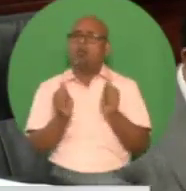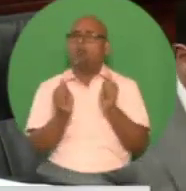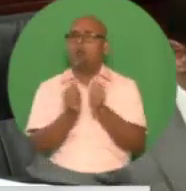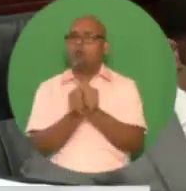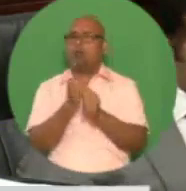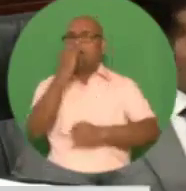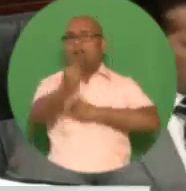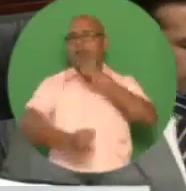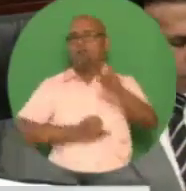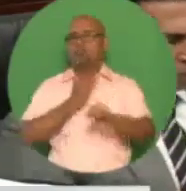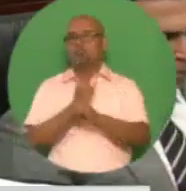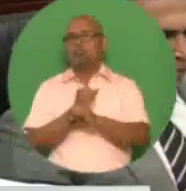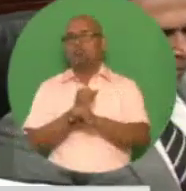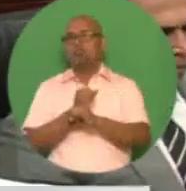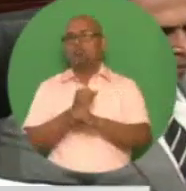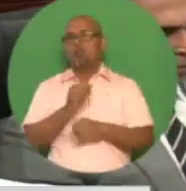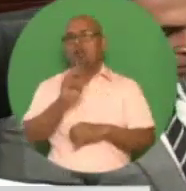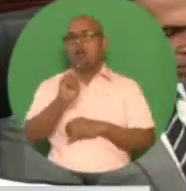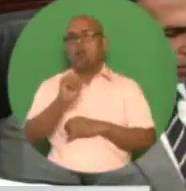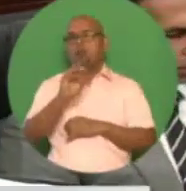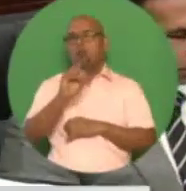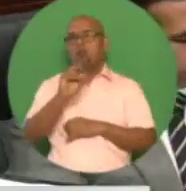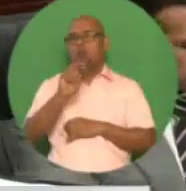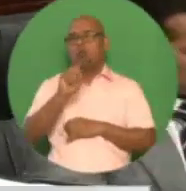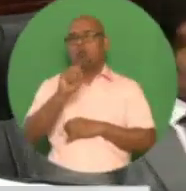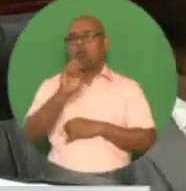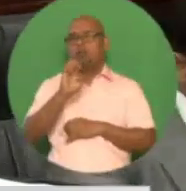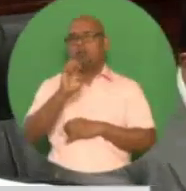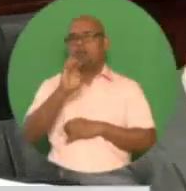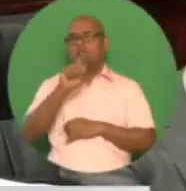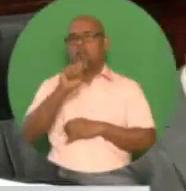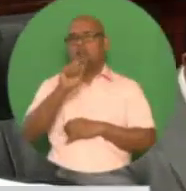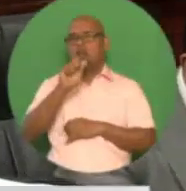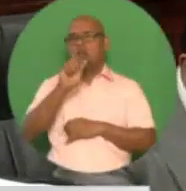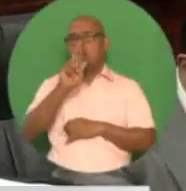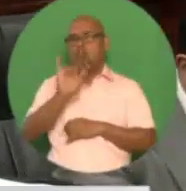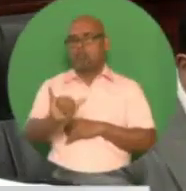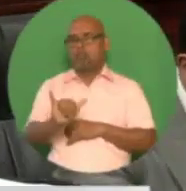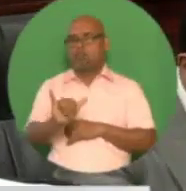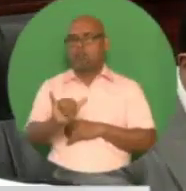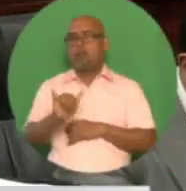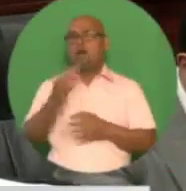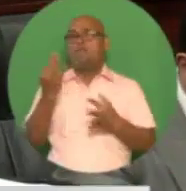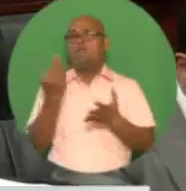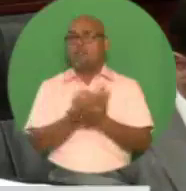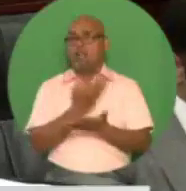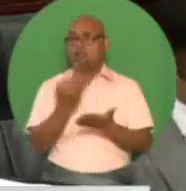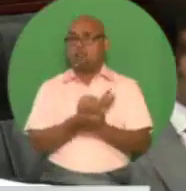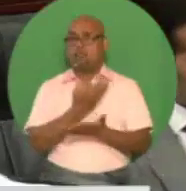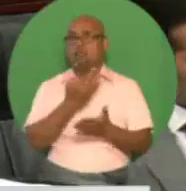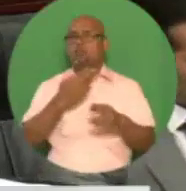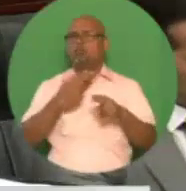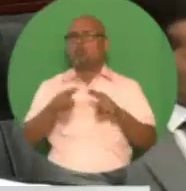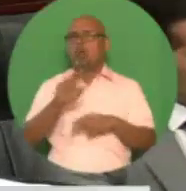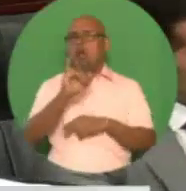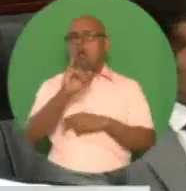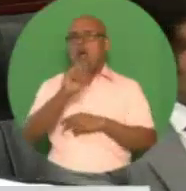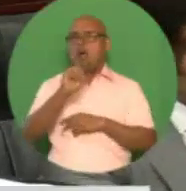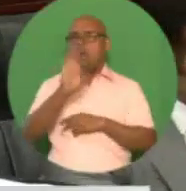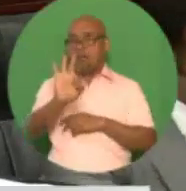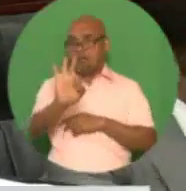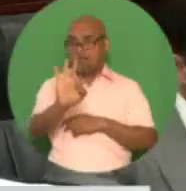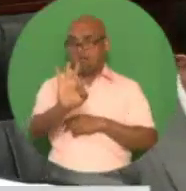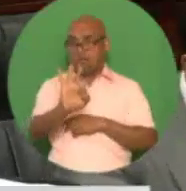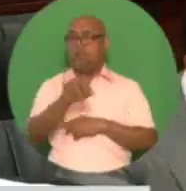with respect to the formulation of the macroeconomic and fiscal framework, including an approach to improving our macrofiscal forecasting